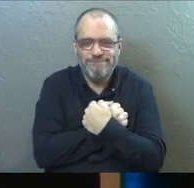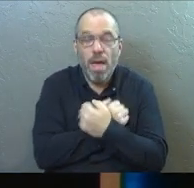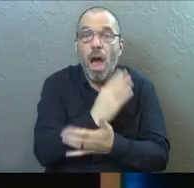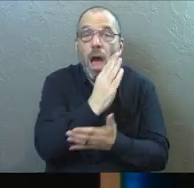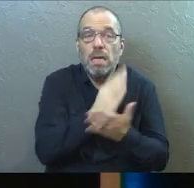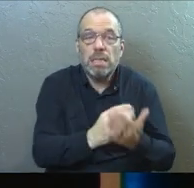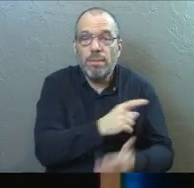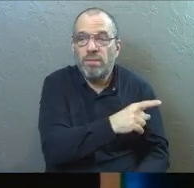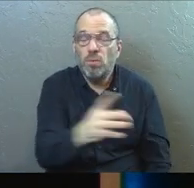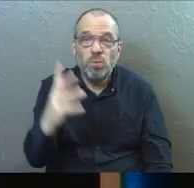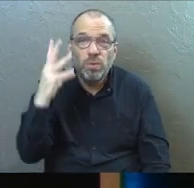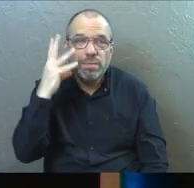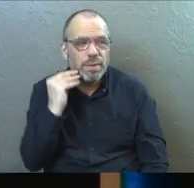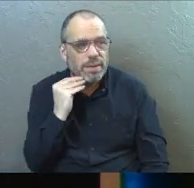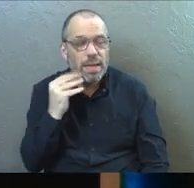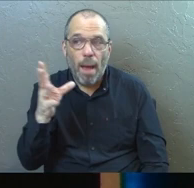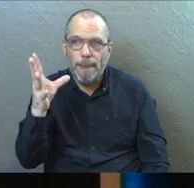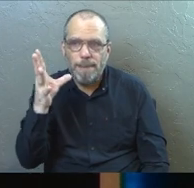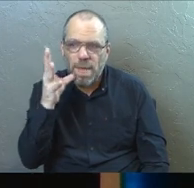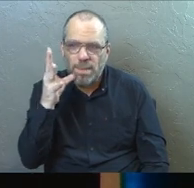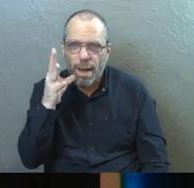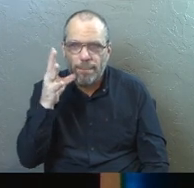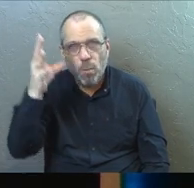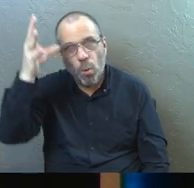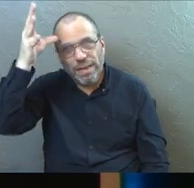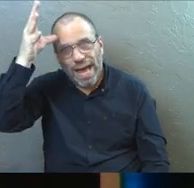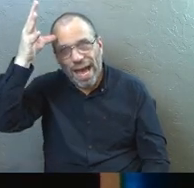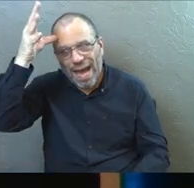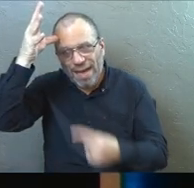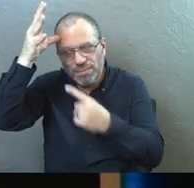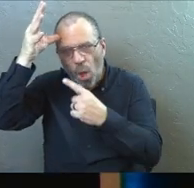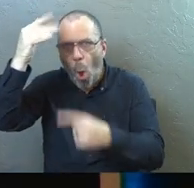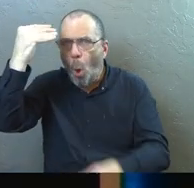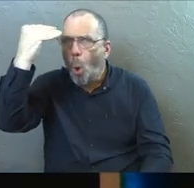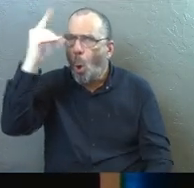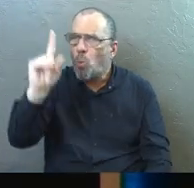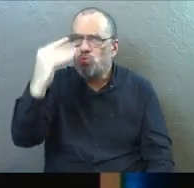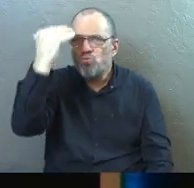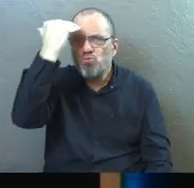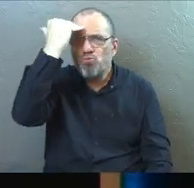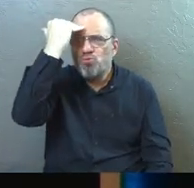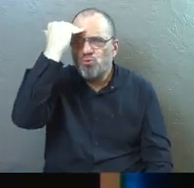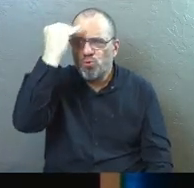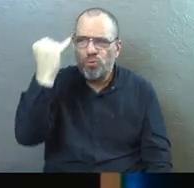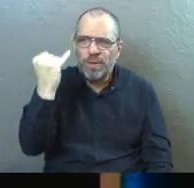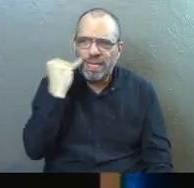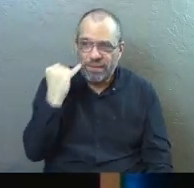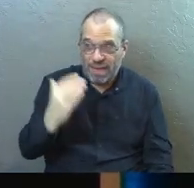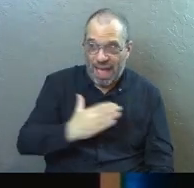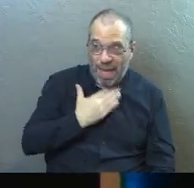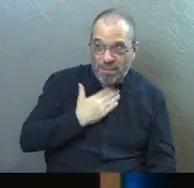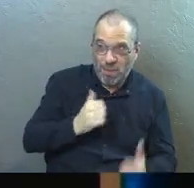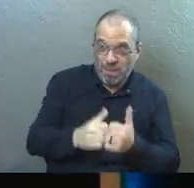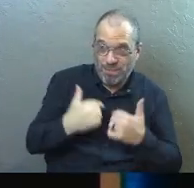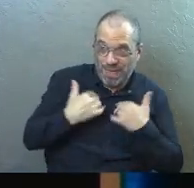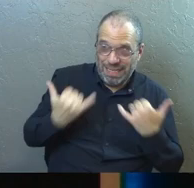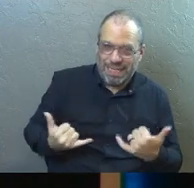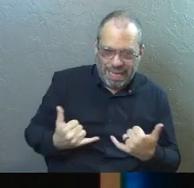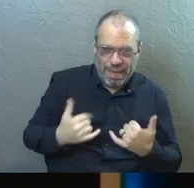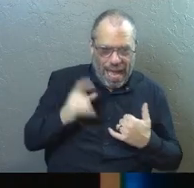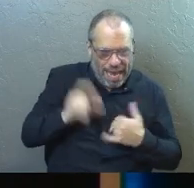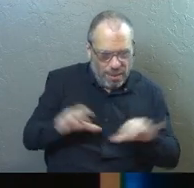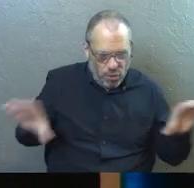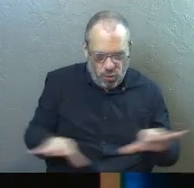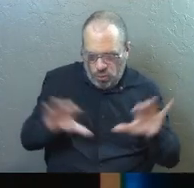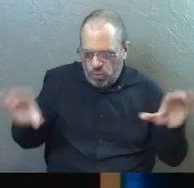Some of you had a parent who you knew if they were going to be happy with me today, I